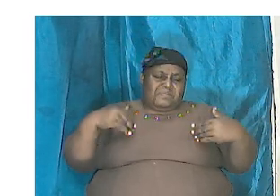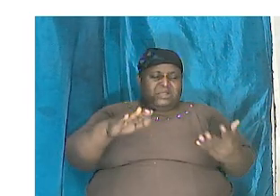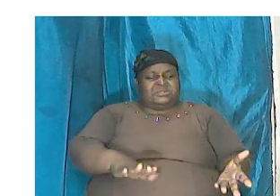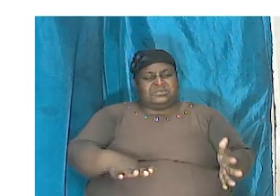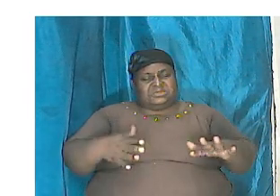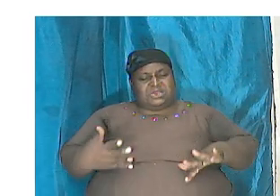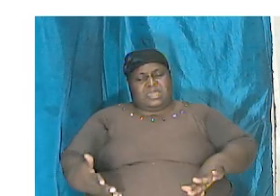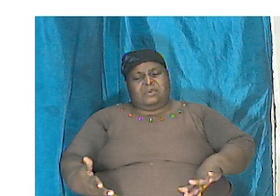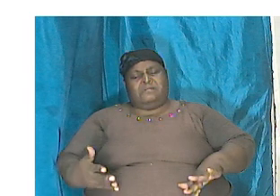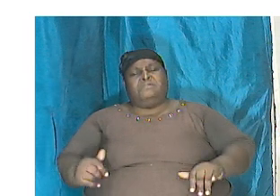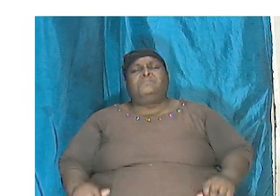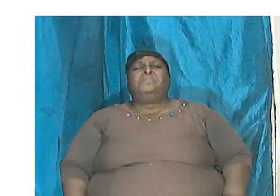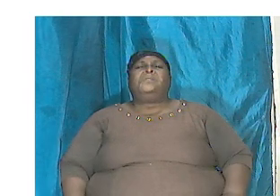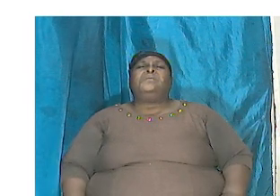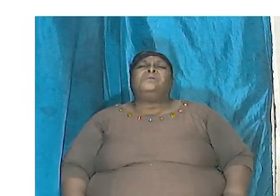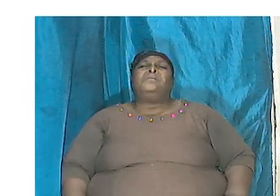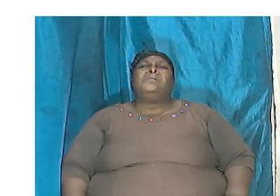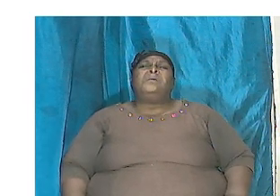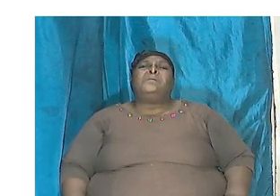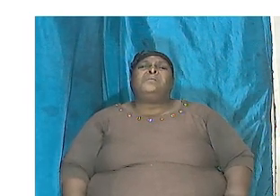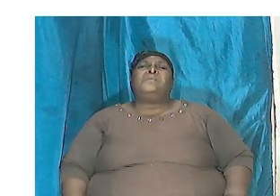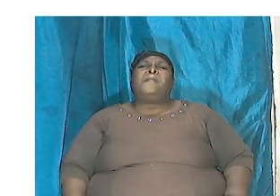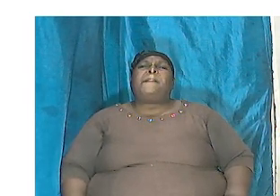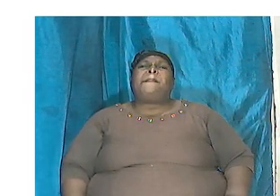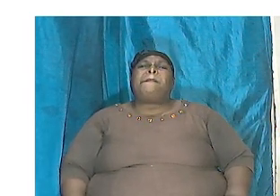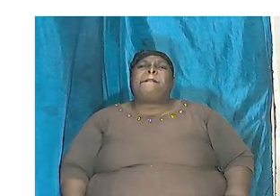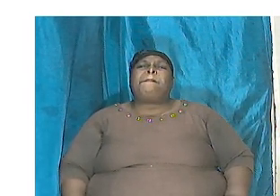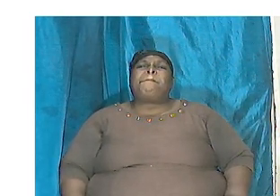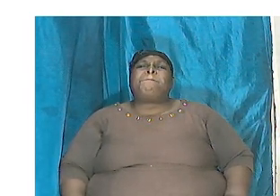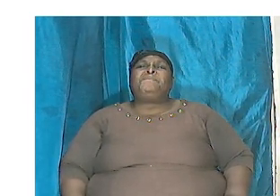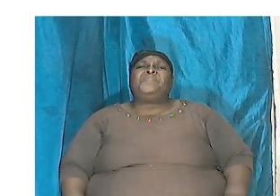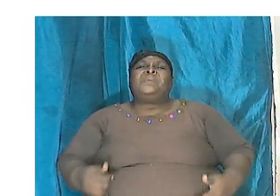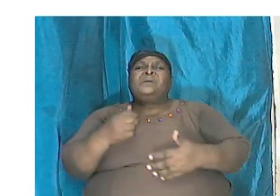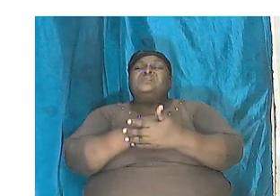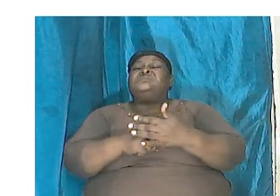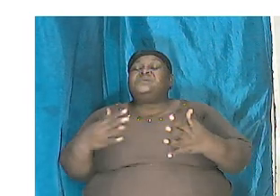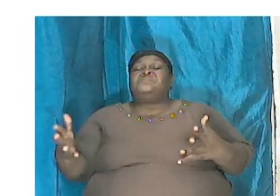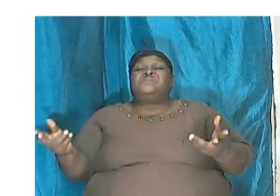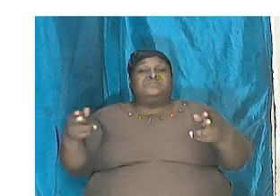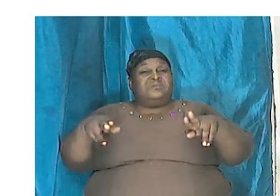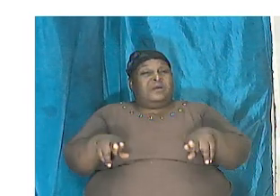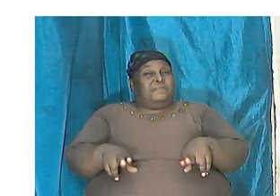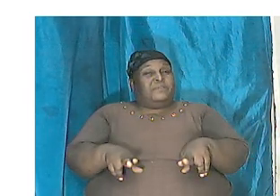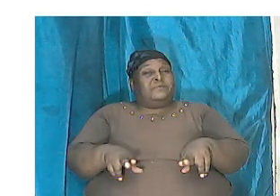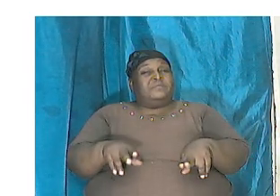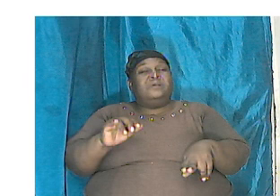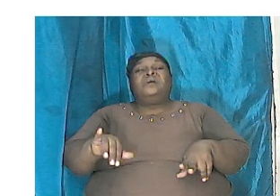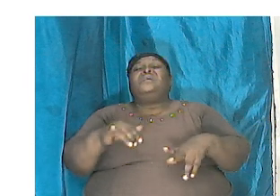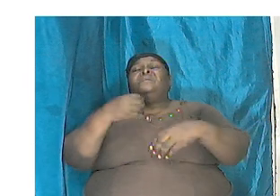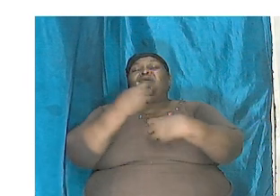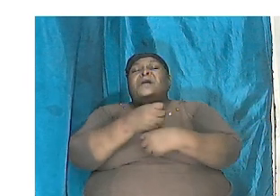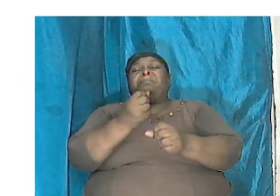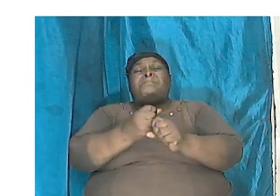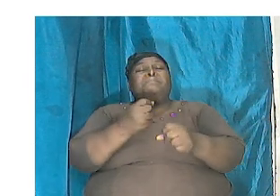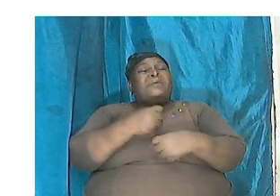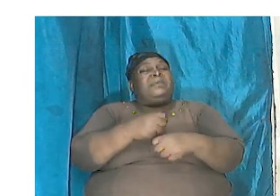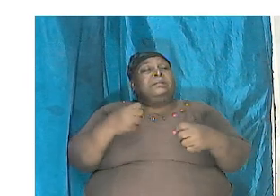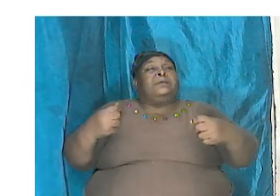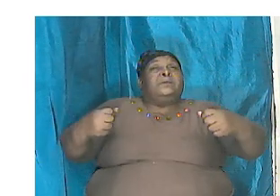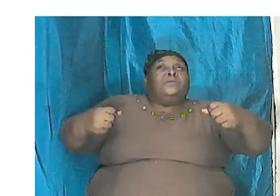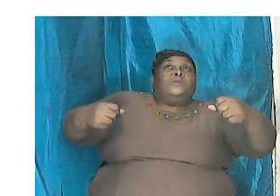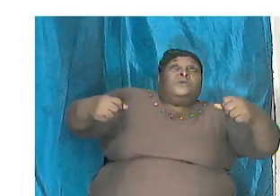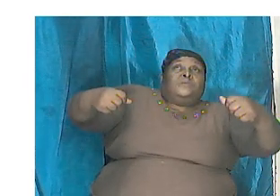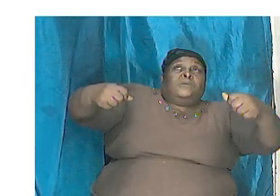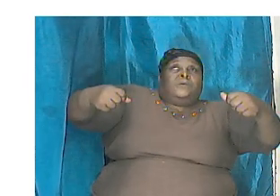start dying and clearly some things would have happened that would have caused the dinosaurs to become